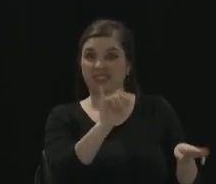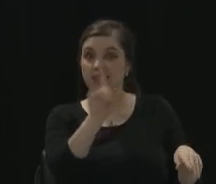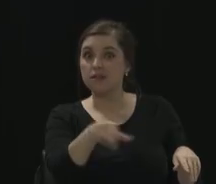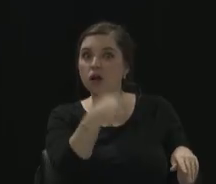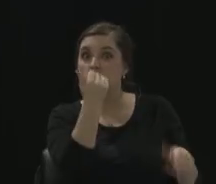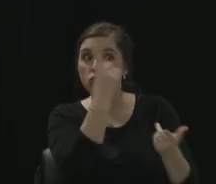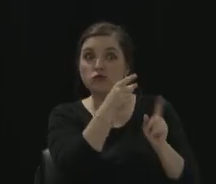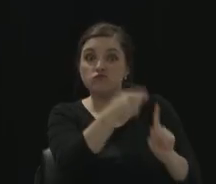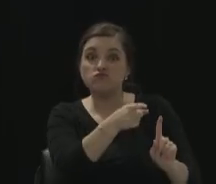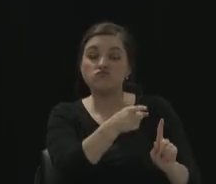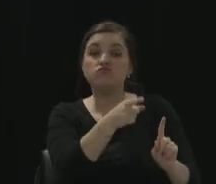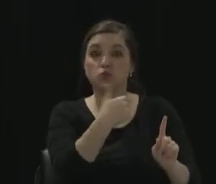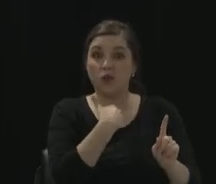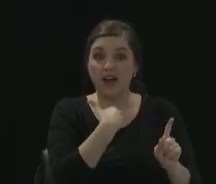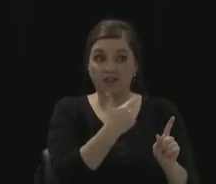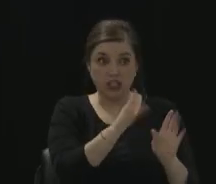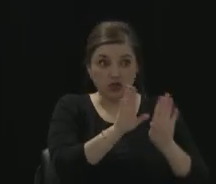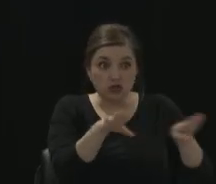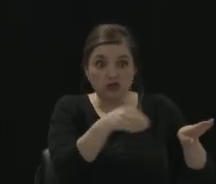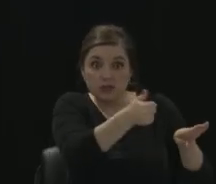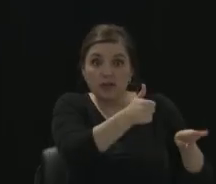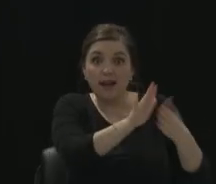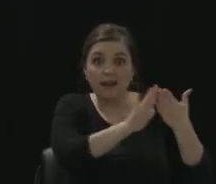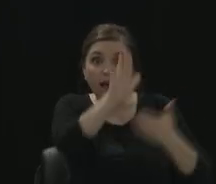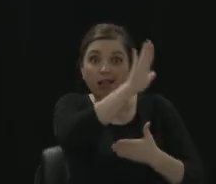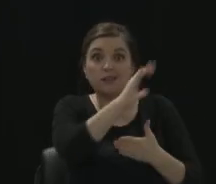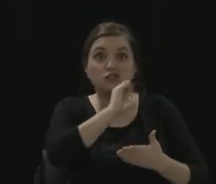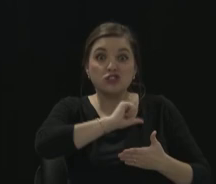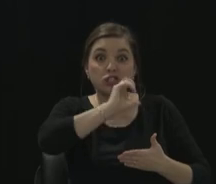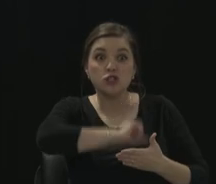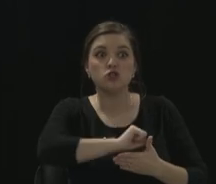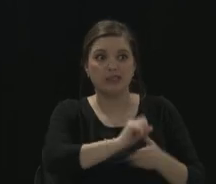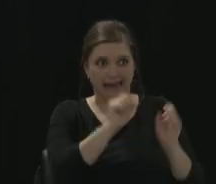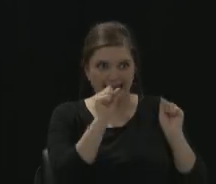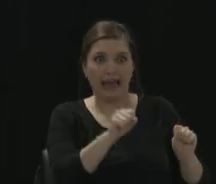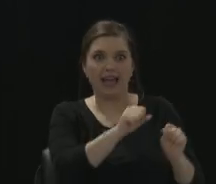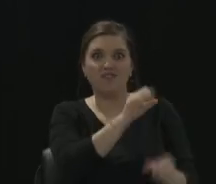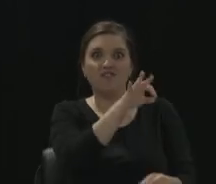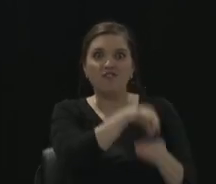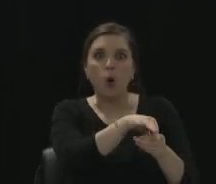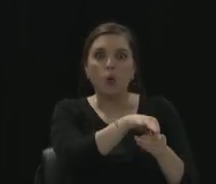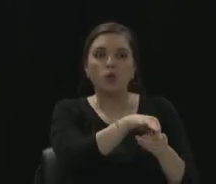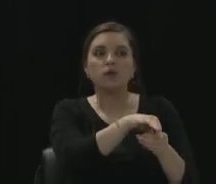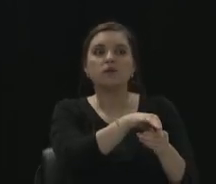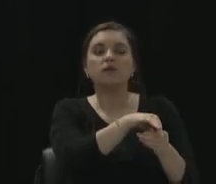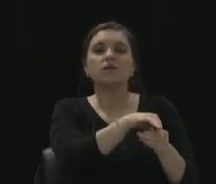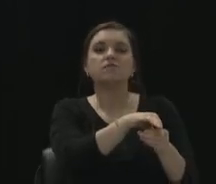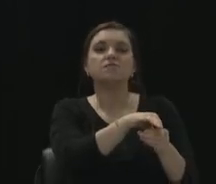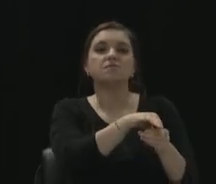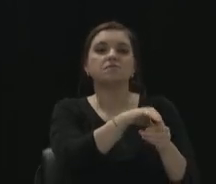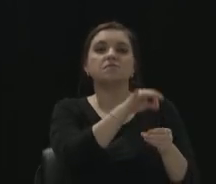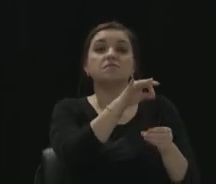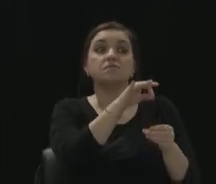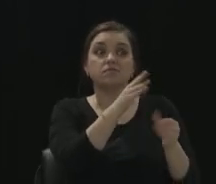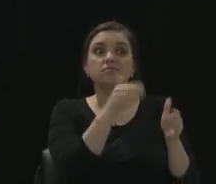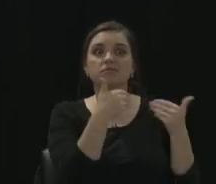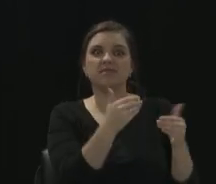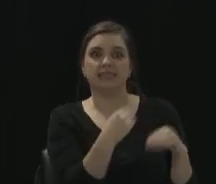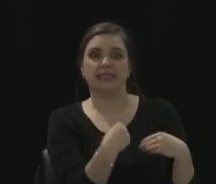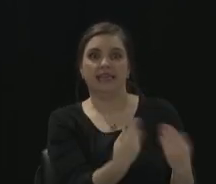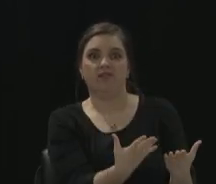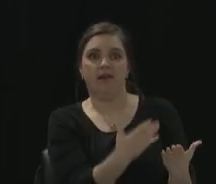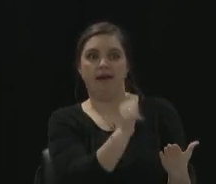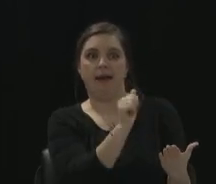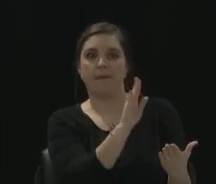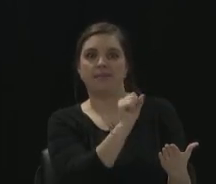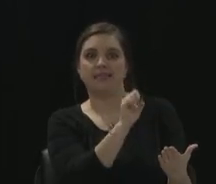this, kids that are college age and they're able to vote, please give them an absentee ballot application. We will mail it directly